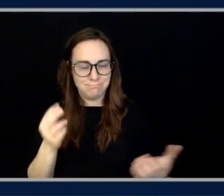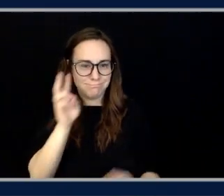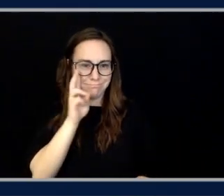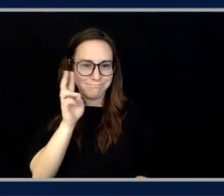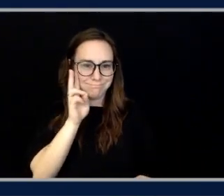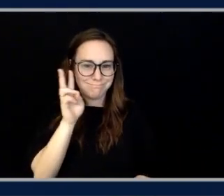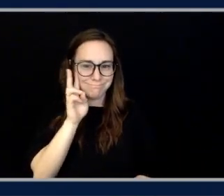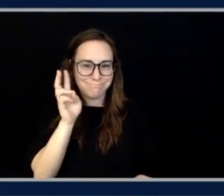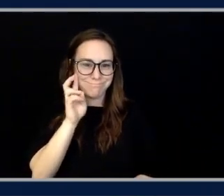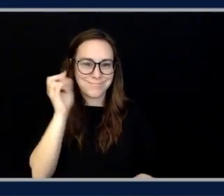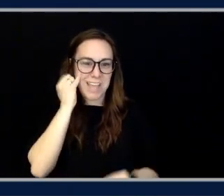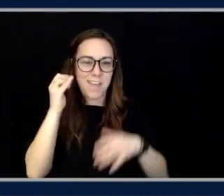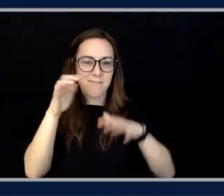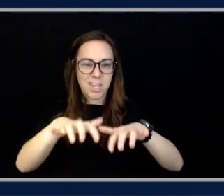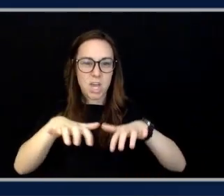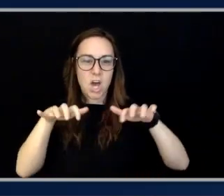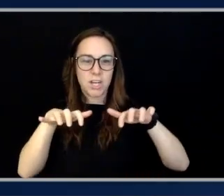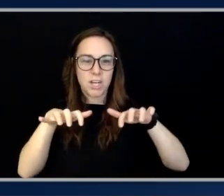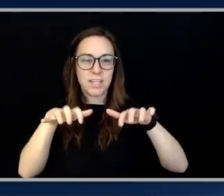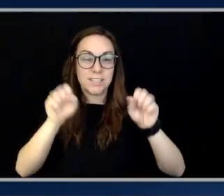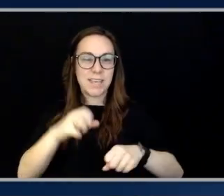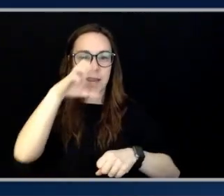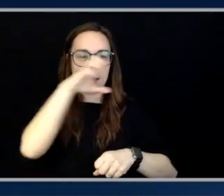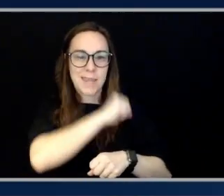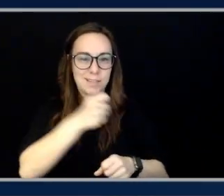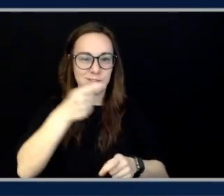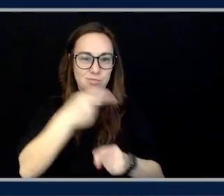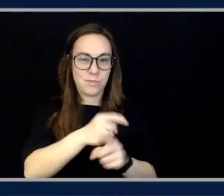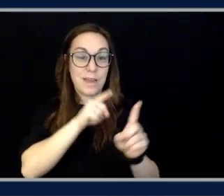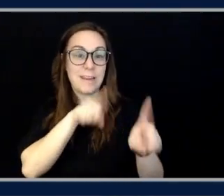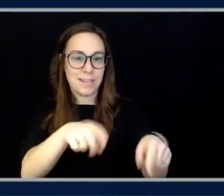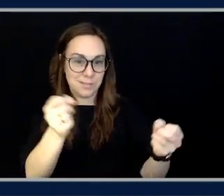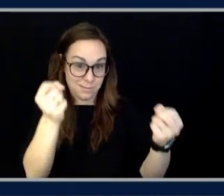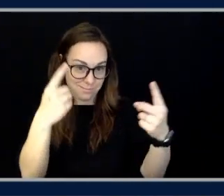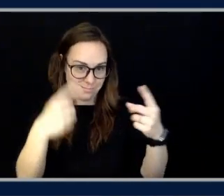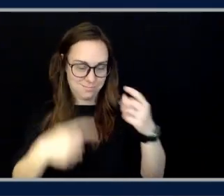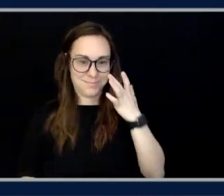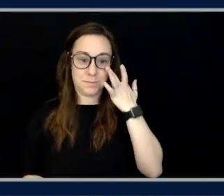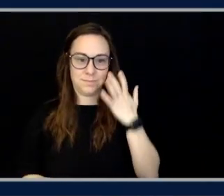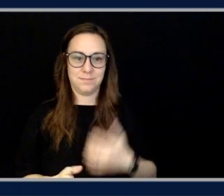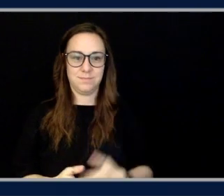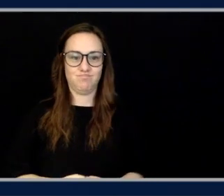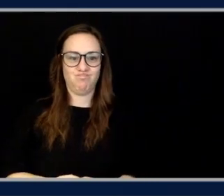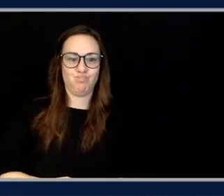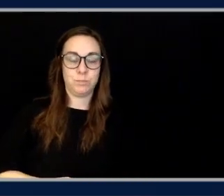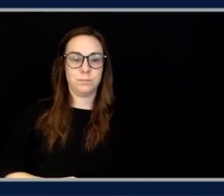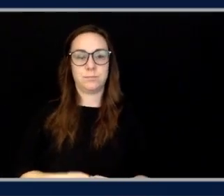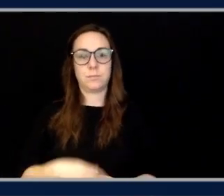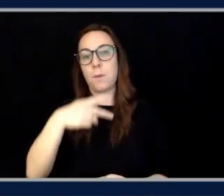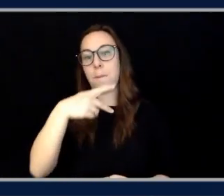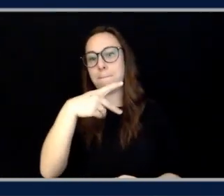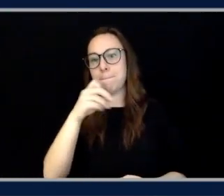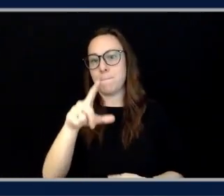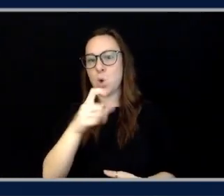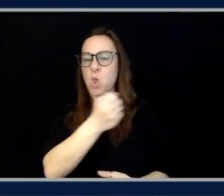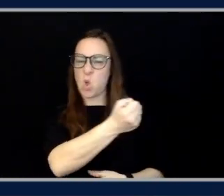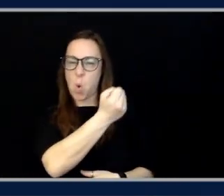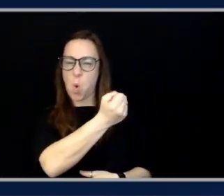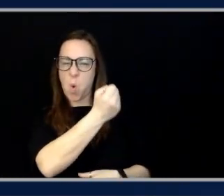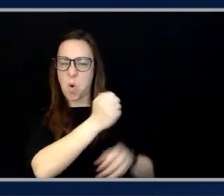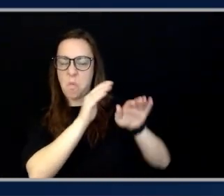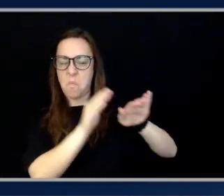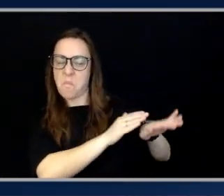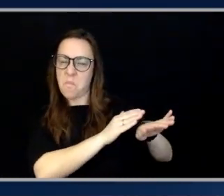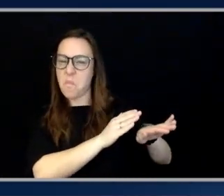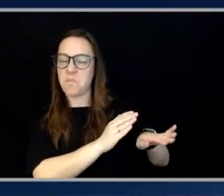audience can get the correct answer here. Let's, let's move on from the poll. We'll, check back in as people